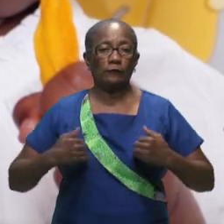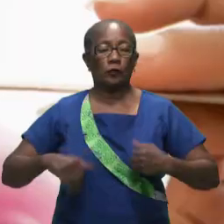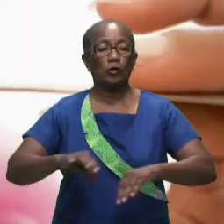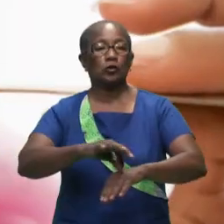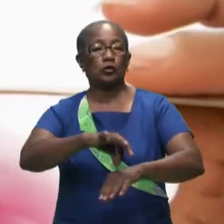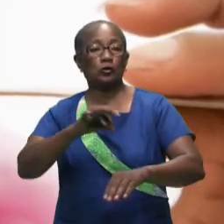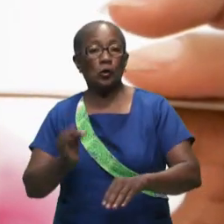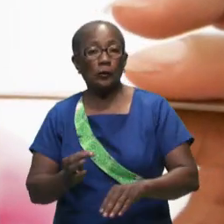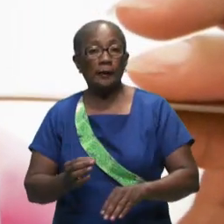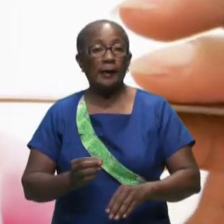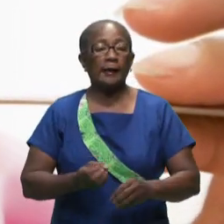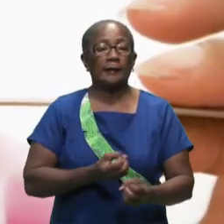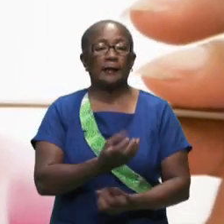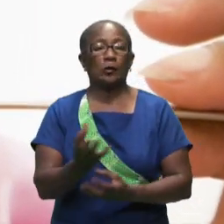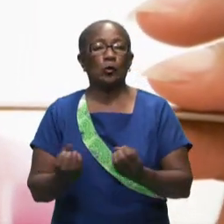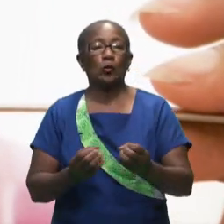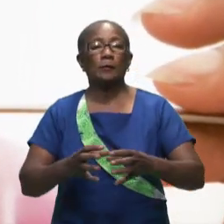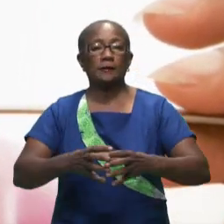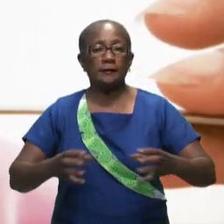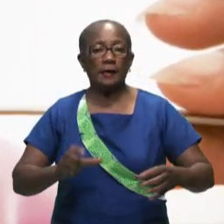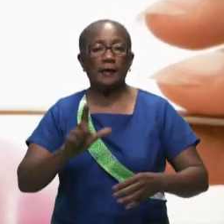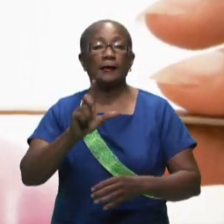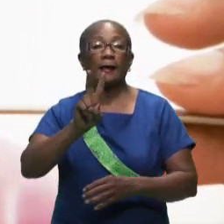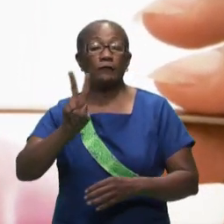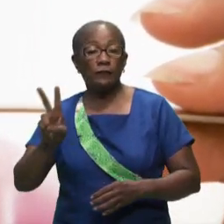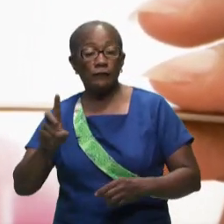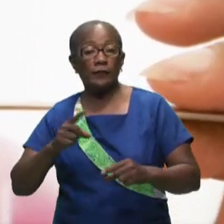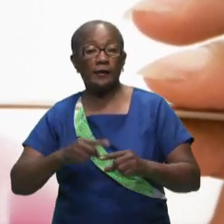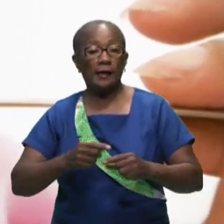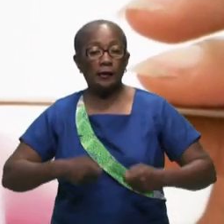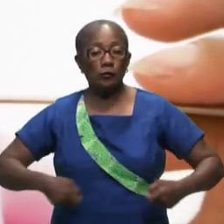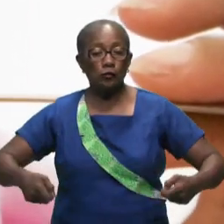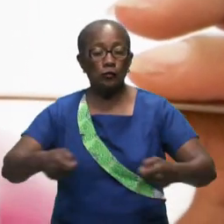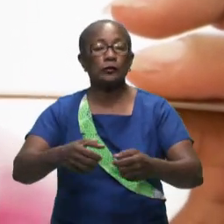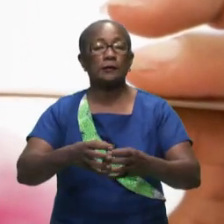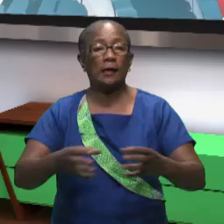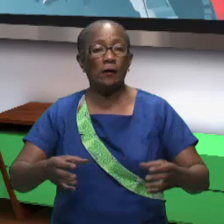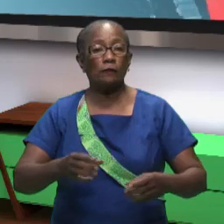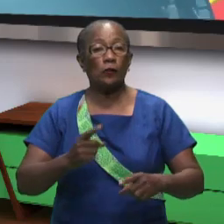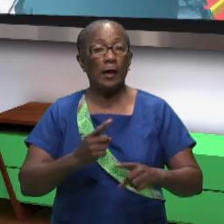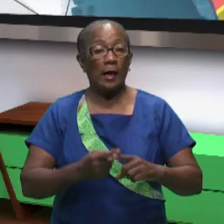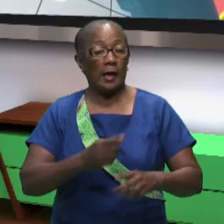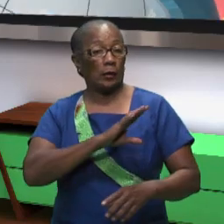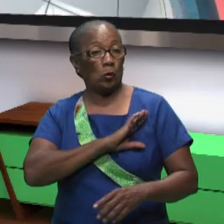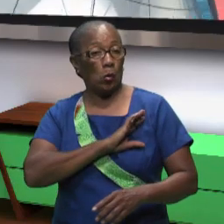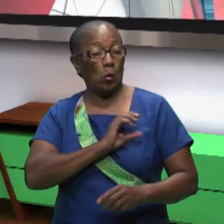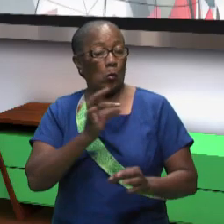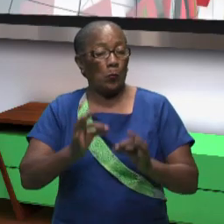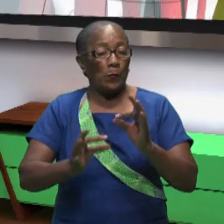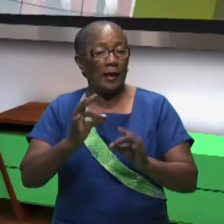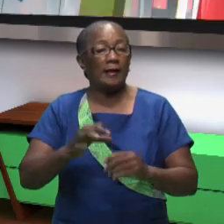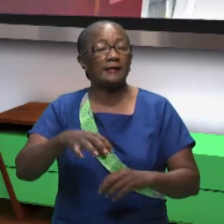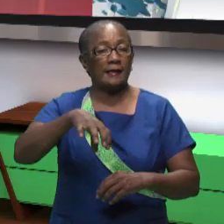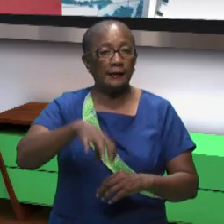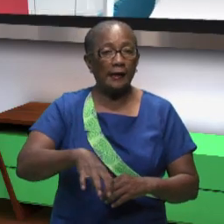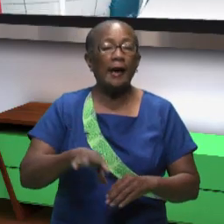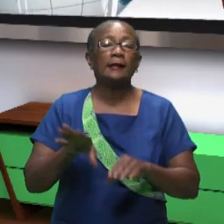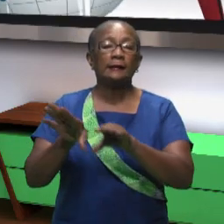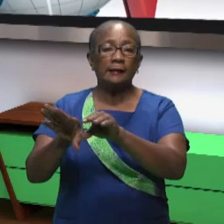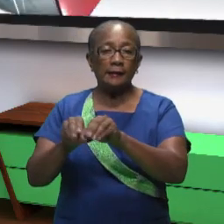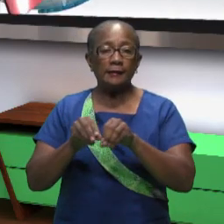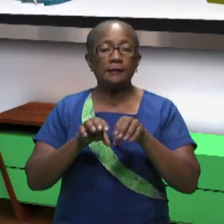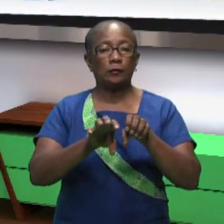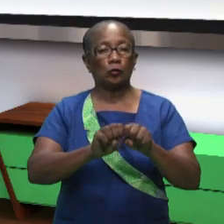with the ministries of health economic affairs agriculture livestock and fisheries and the ministry of social